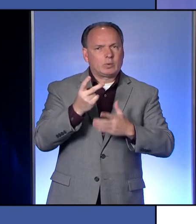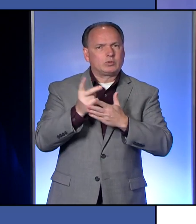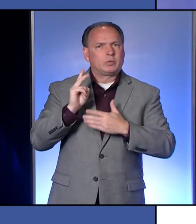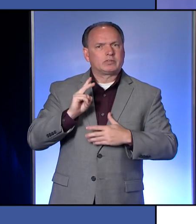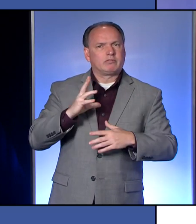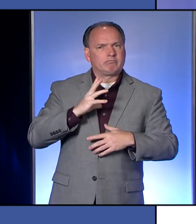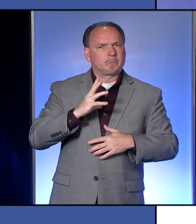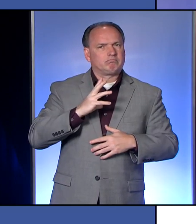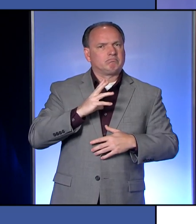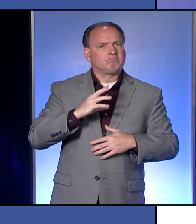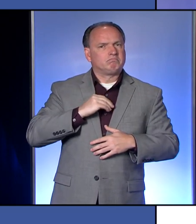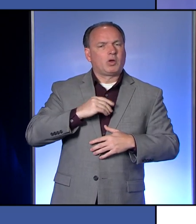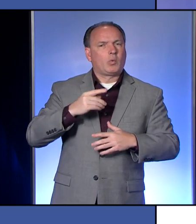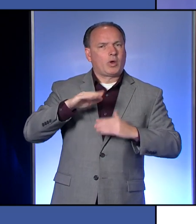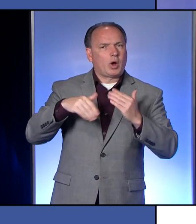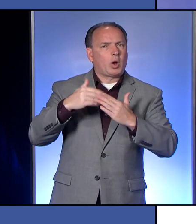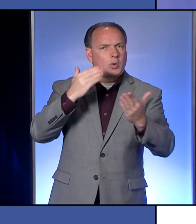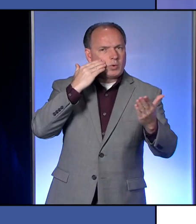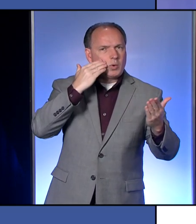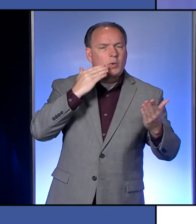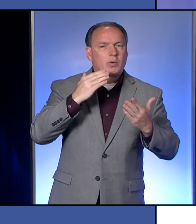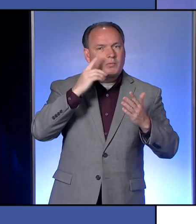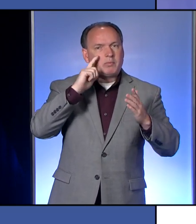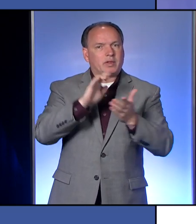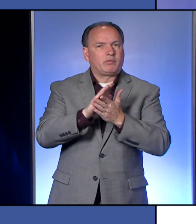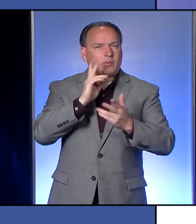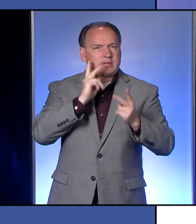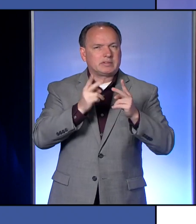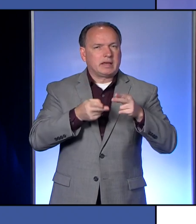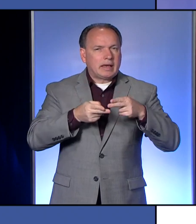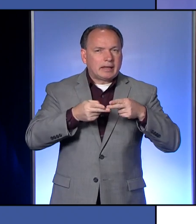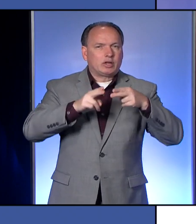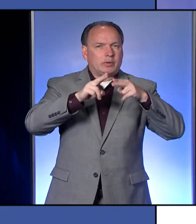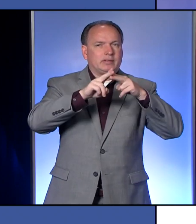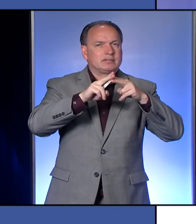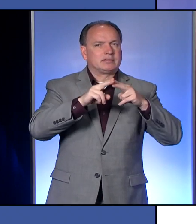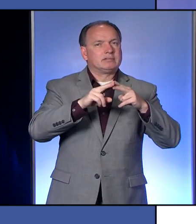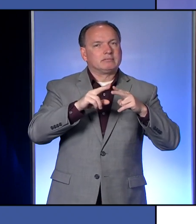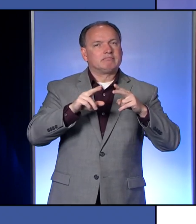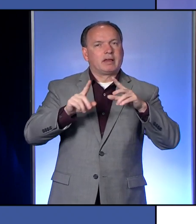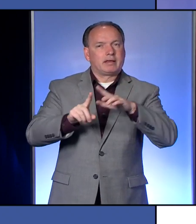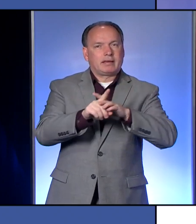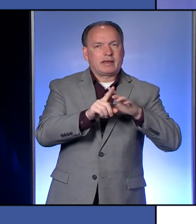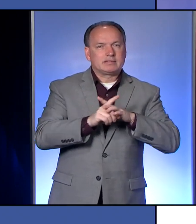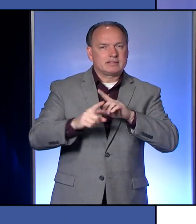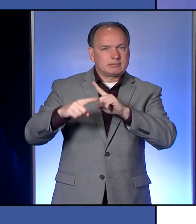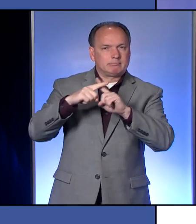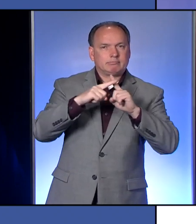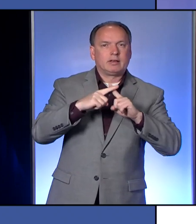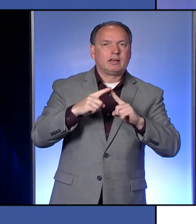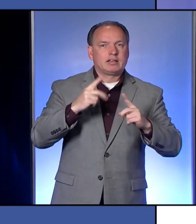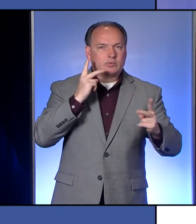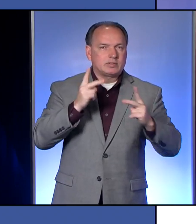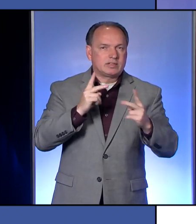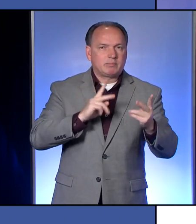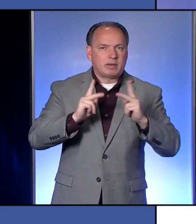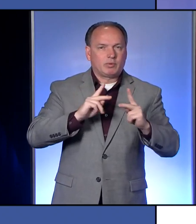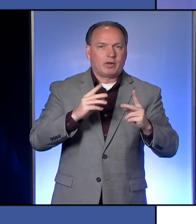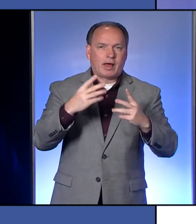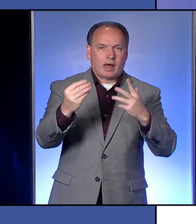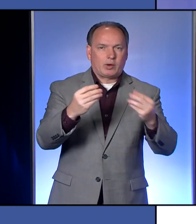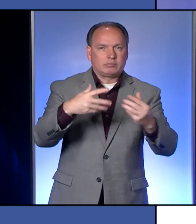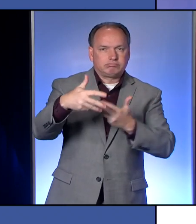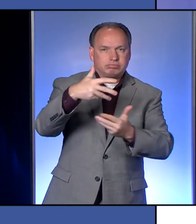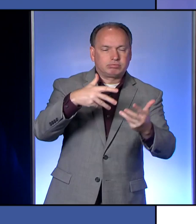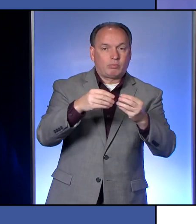all, I think, knew and believed we would see an increase in cases as people began to move about our community more and started to